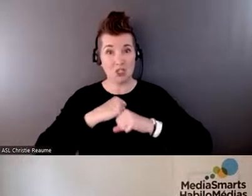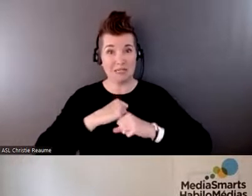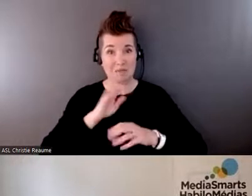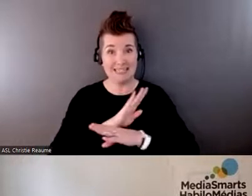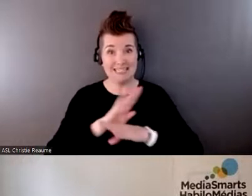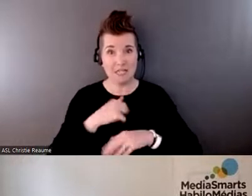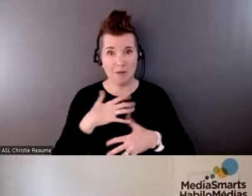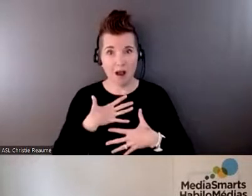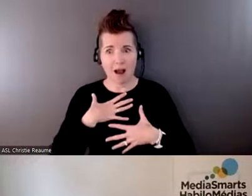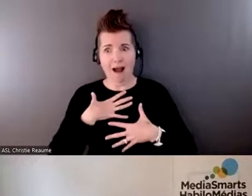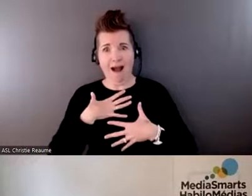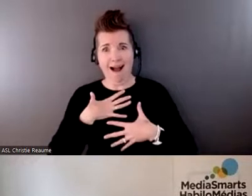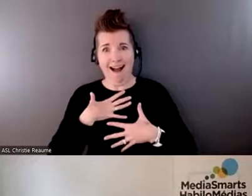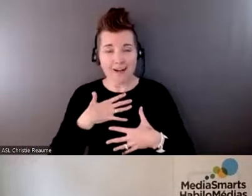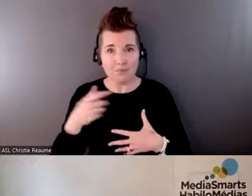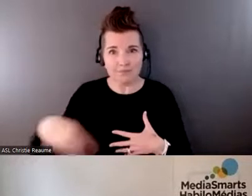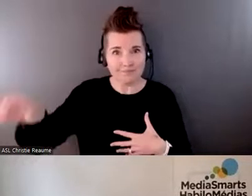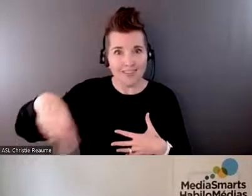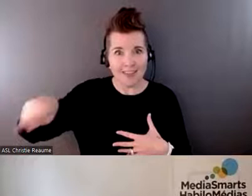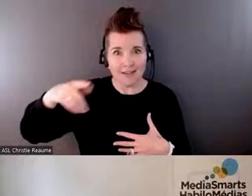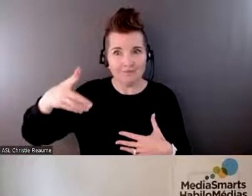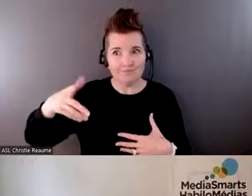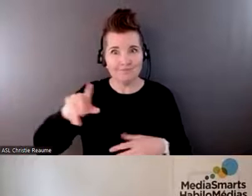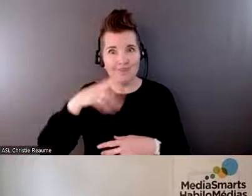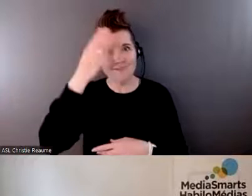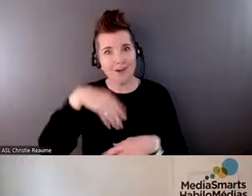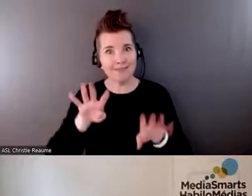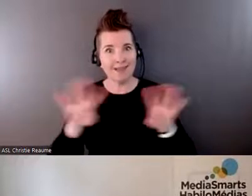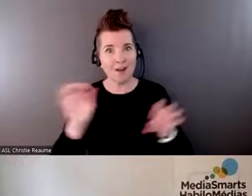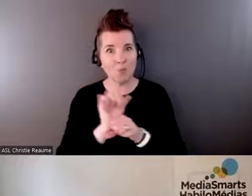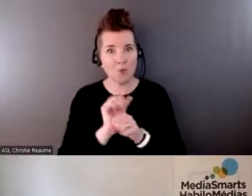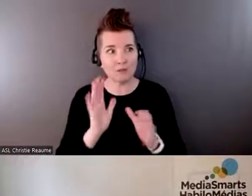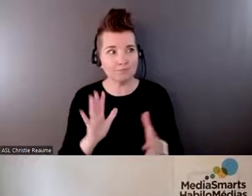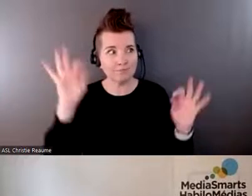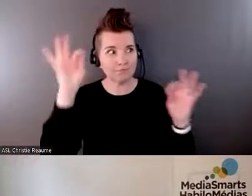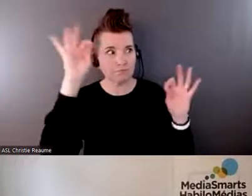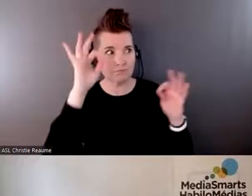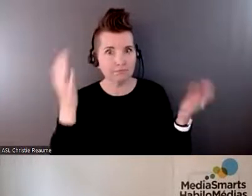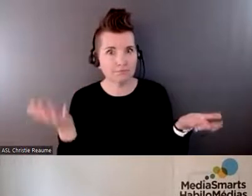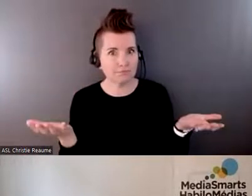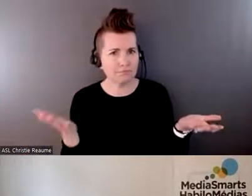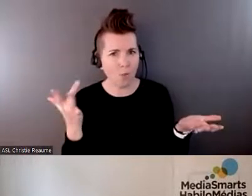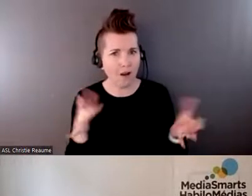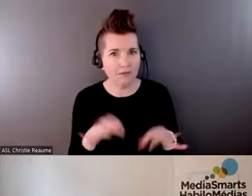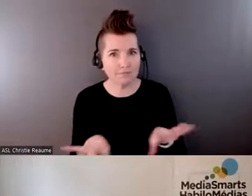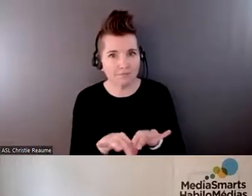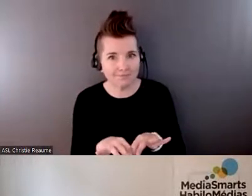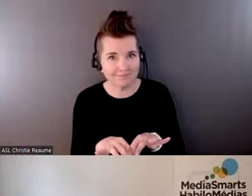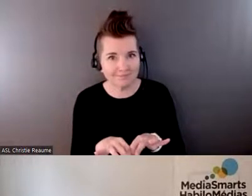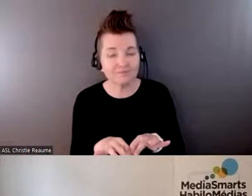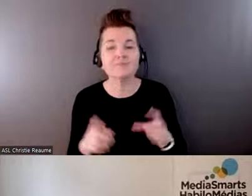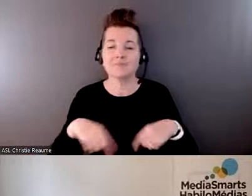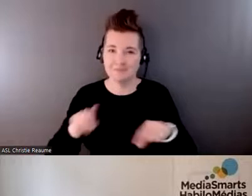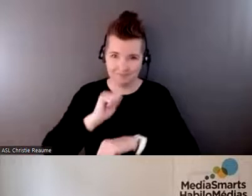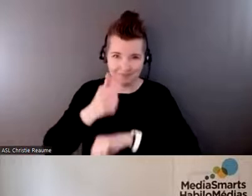we gasp. And, you know, meanwhile, the people who are frontline don't, they're just not given the information as to why that's important. So we did develop